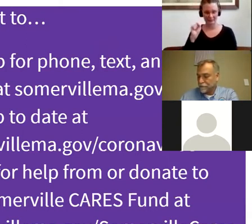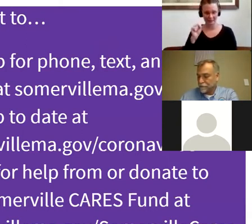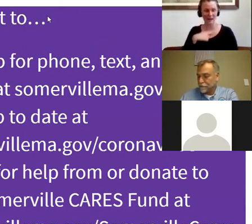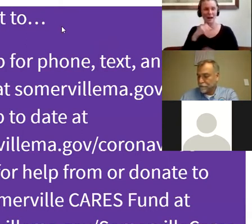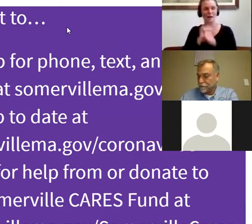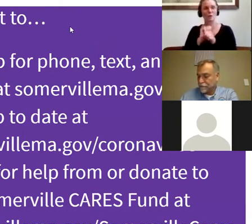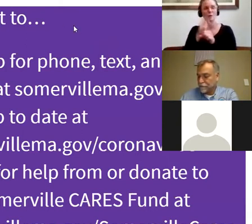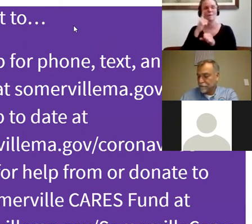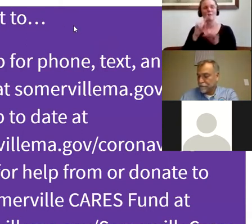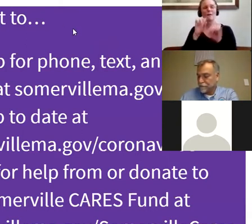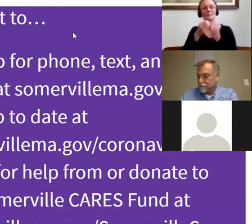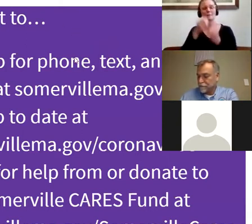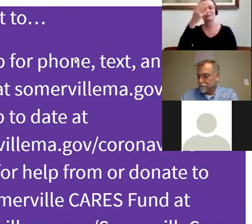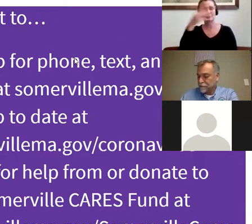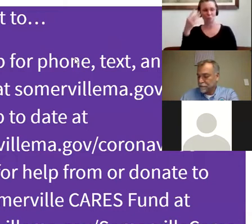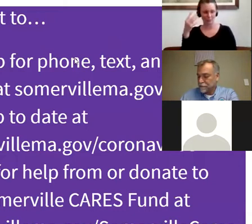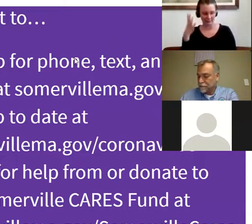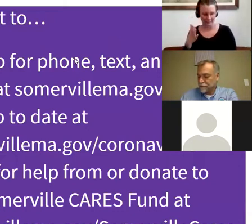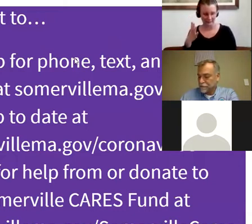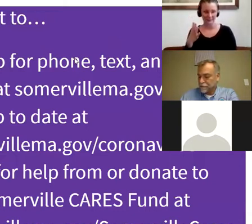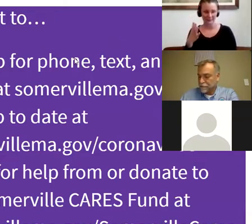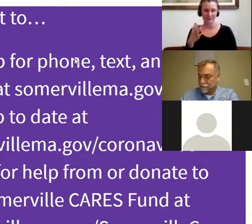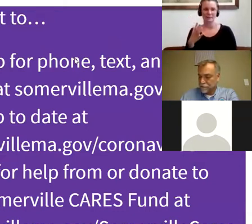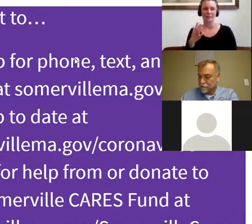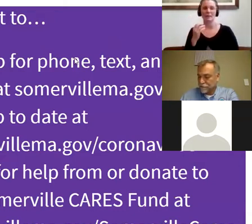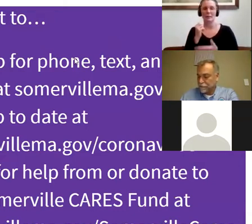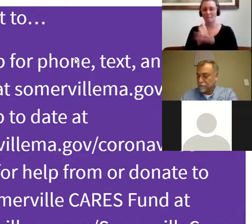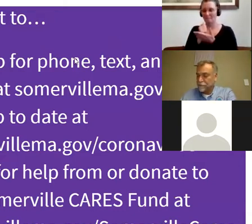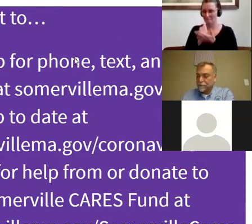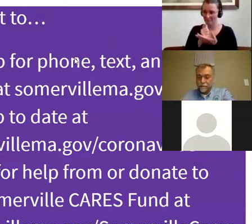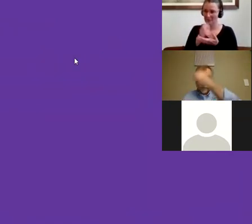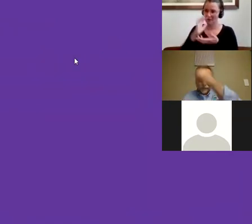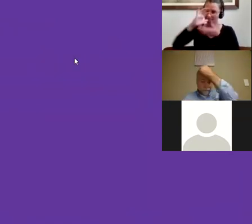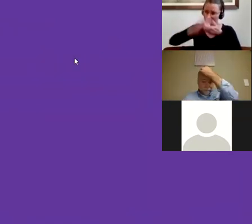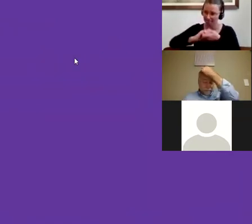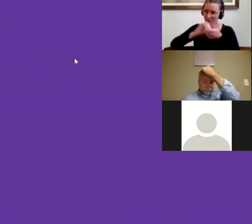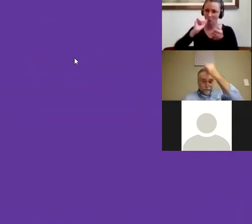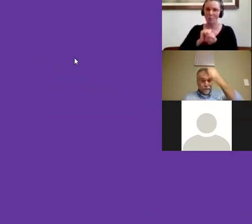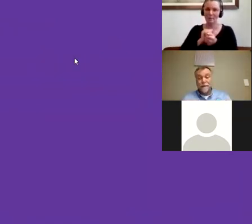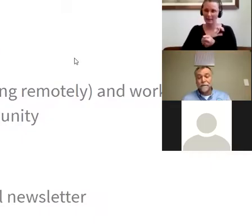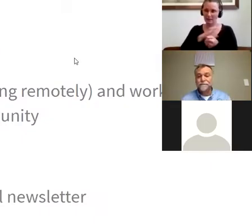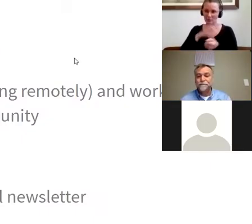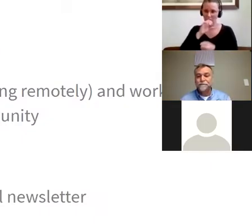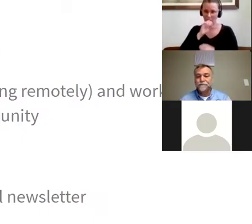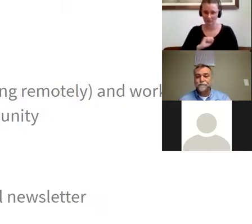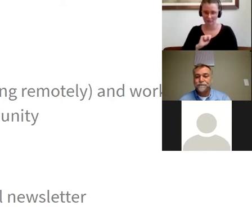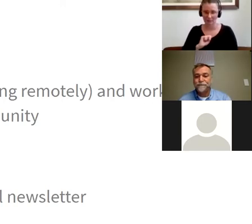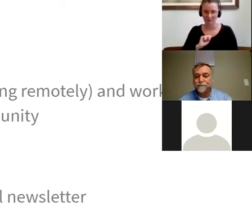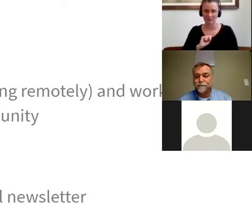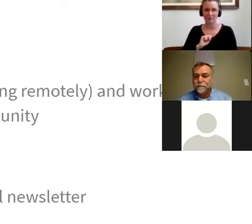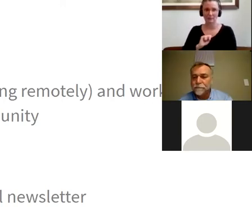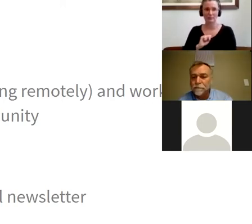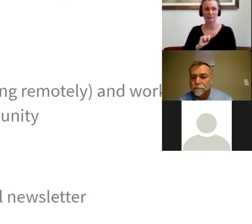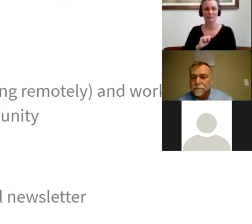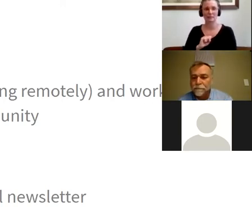and I'm very happy that we can collaborate with Council on Aging. Some of these services that Cindy just presented have